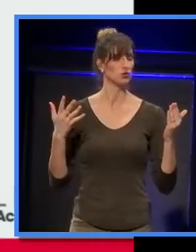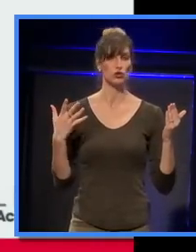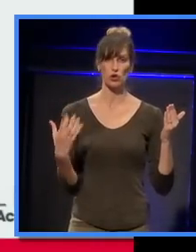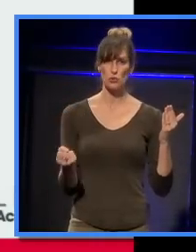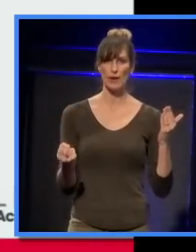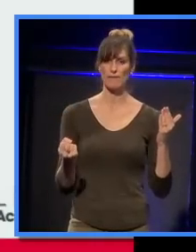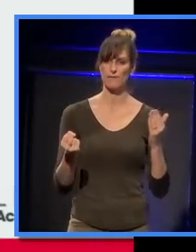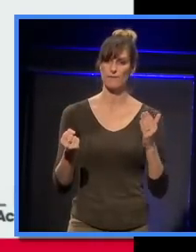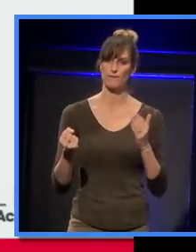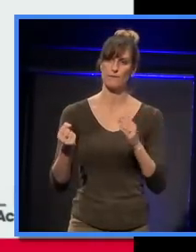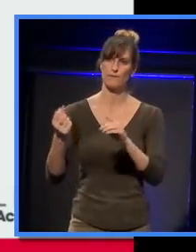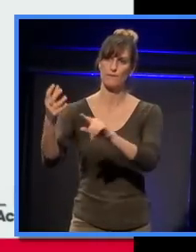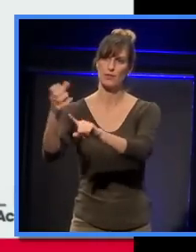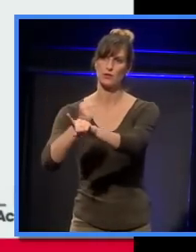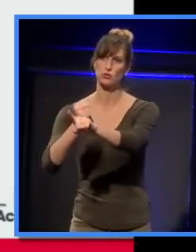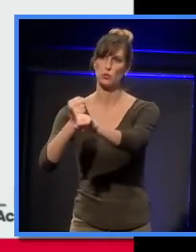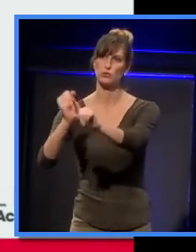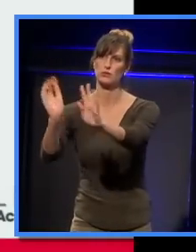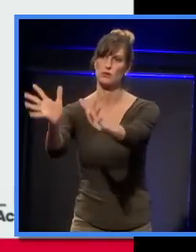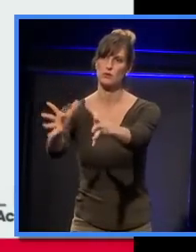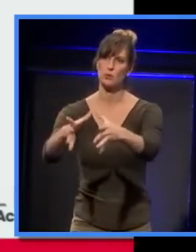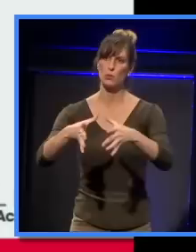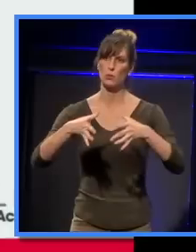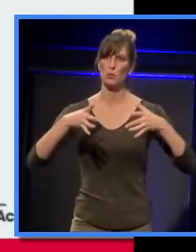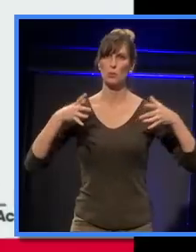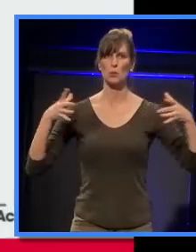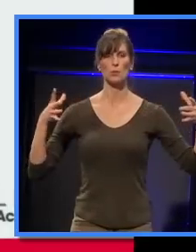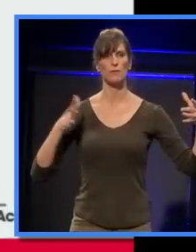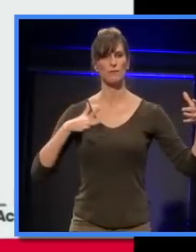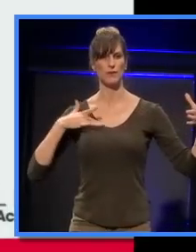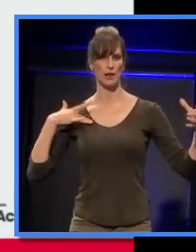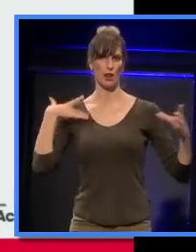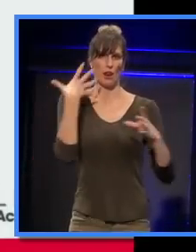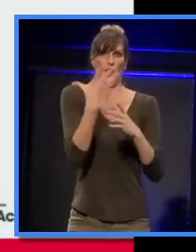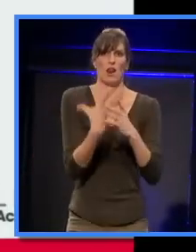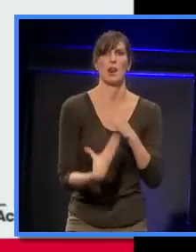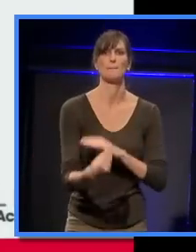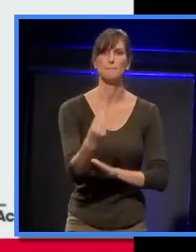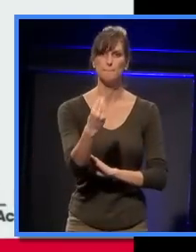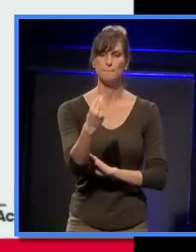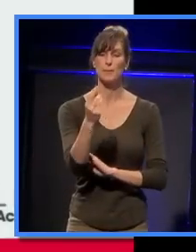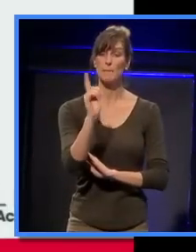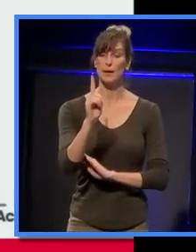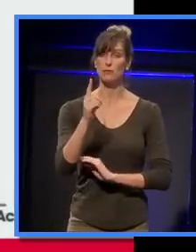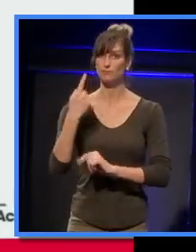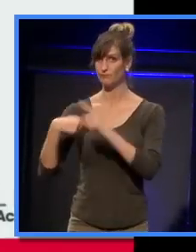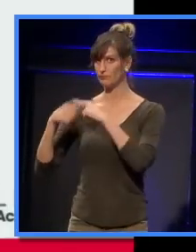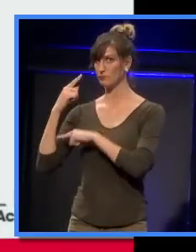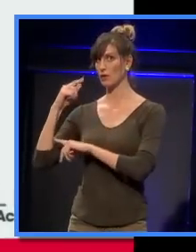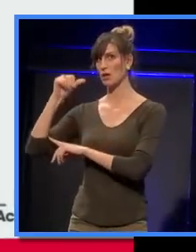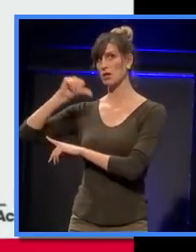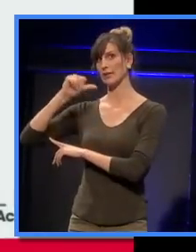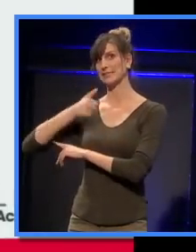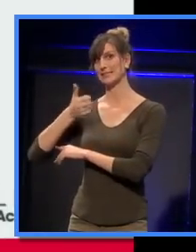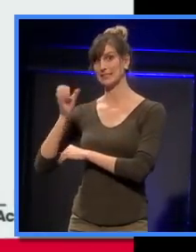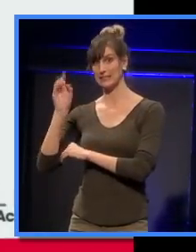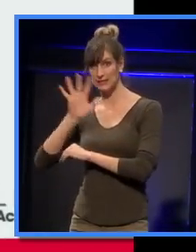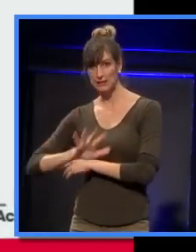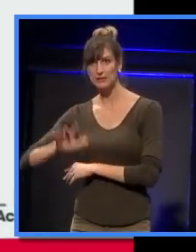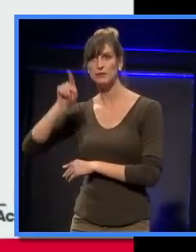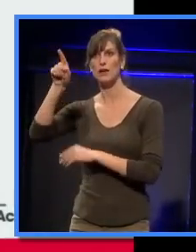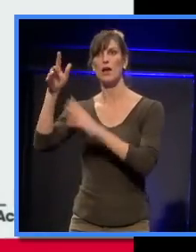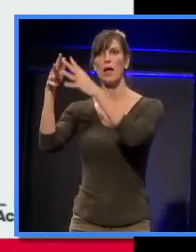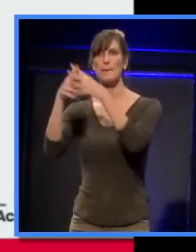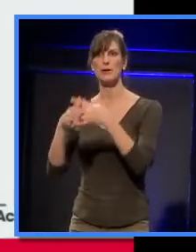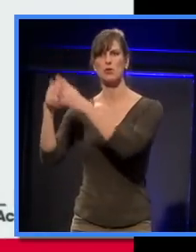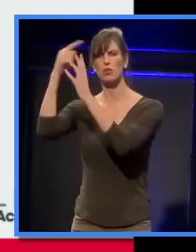broadening of the source and a wonderful feeling of envelopment. In the 1960s, the Americans found that 1,800